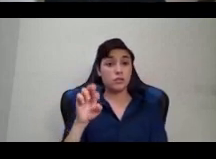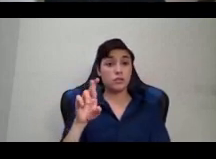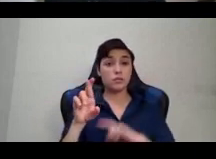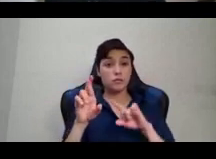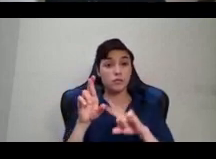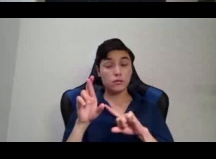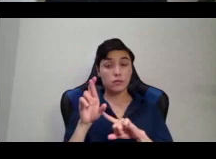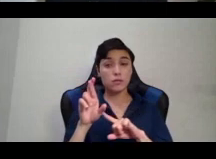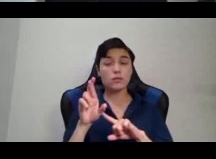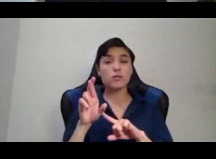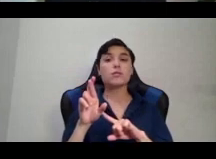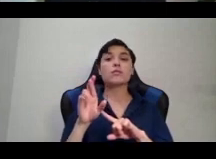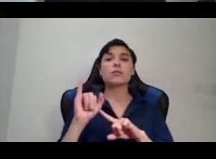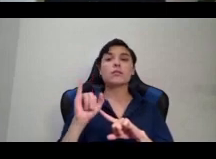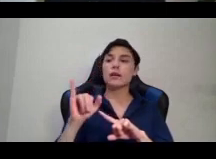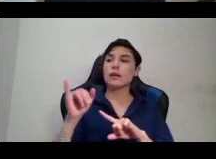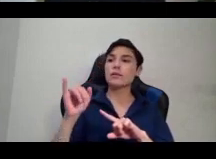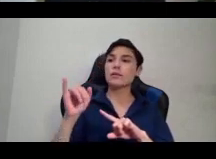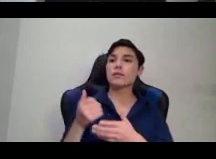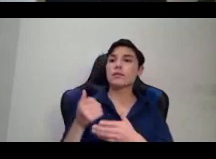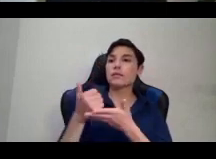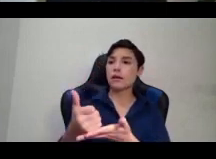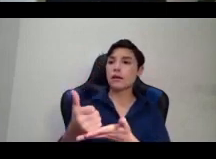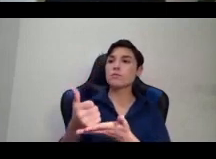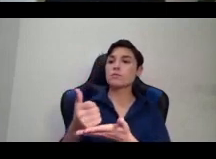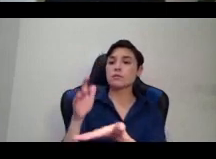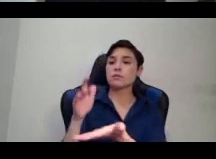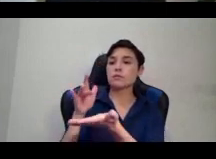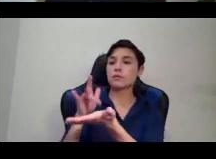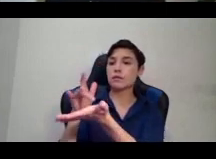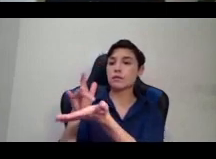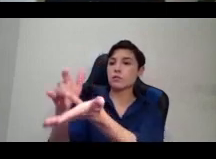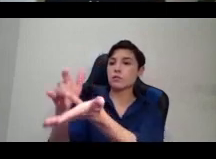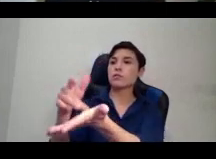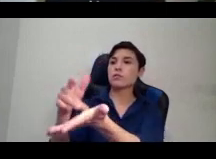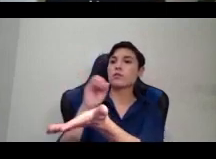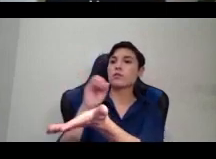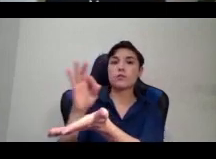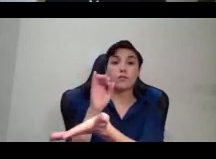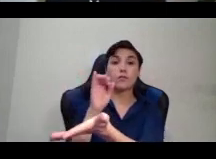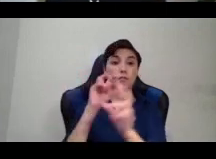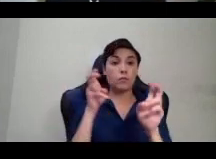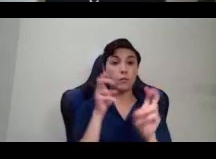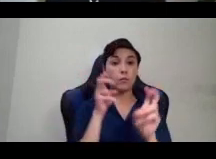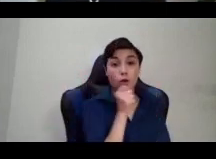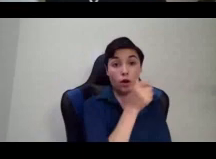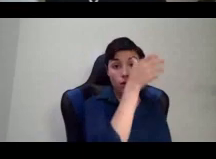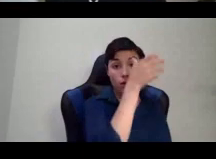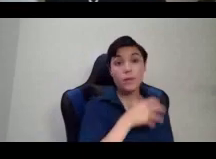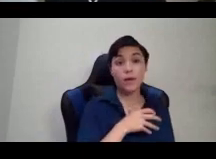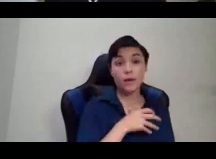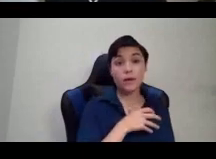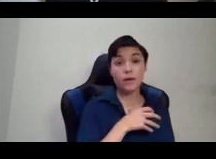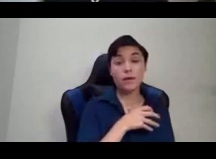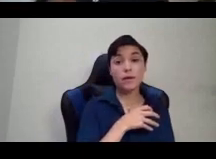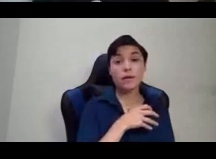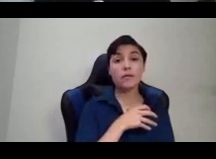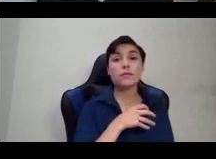of non-men on behalf of men, which we can refer to as patriarchy. And so that is